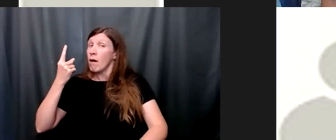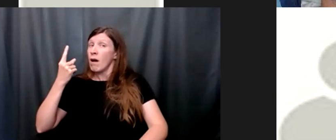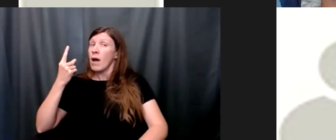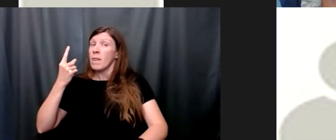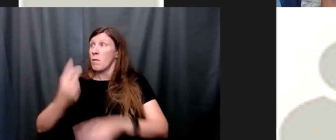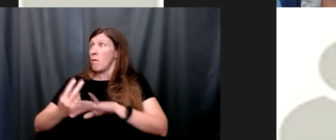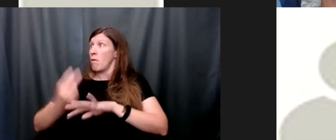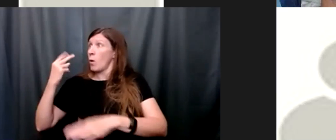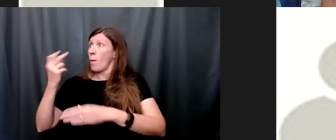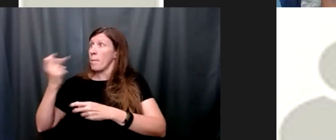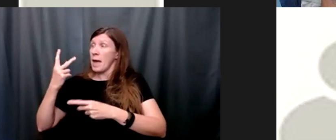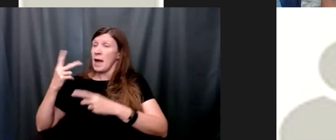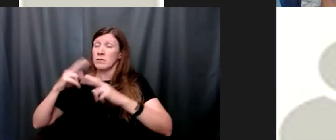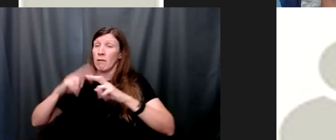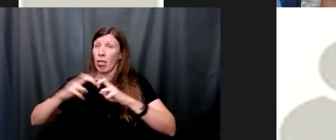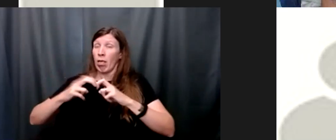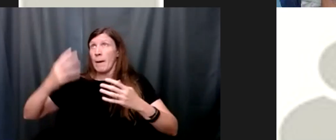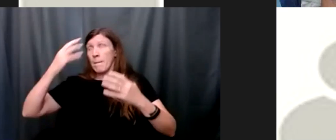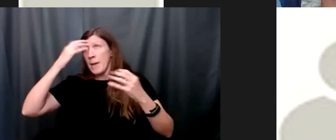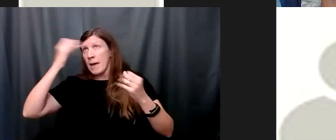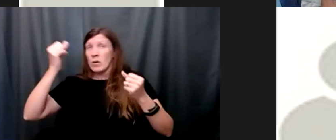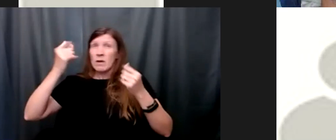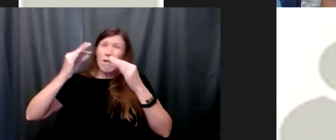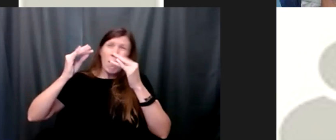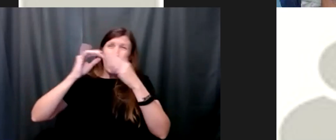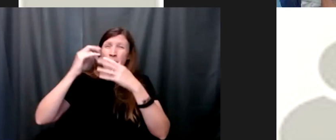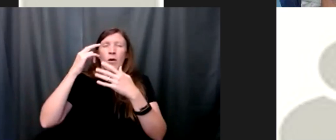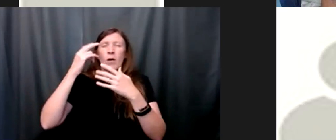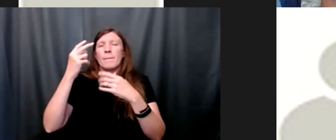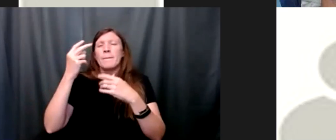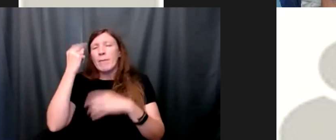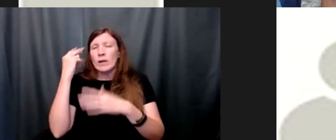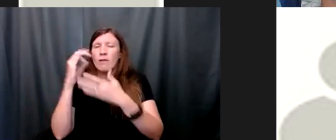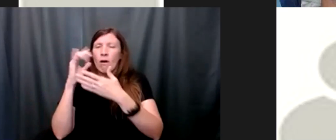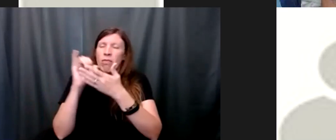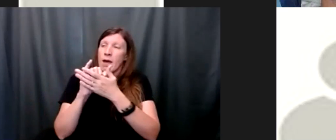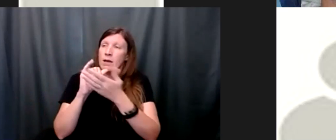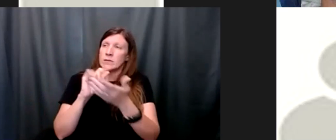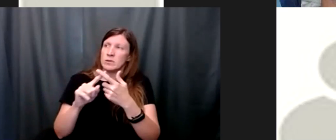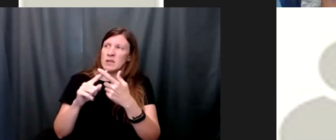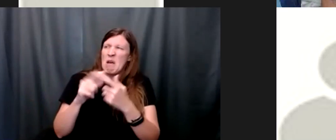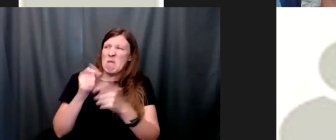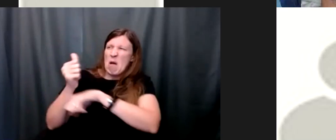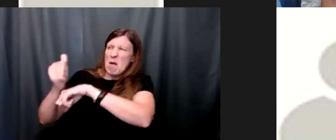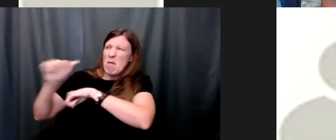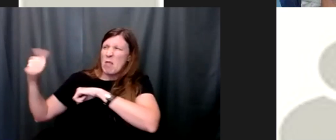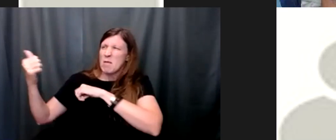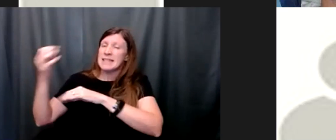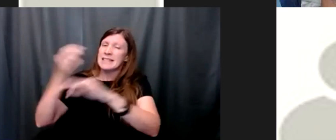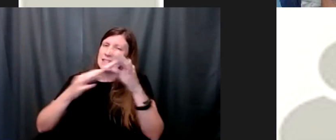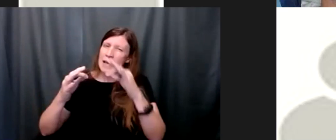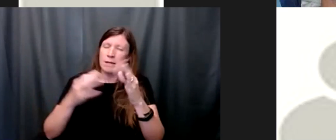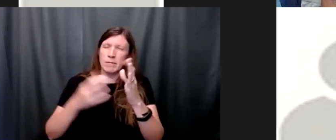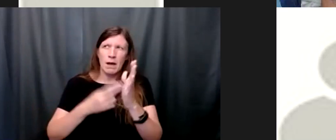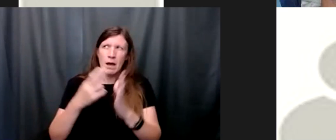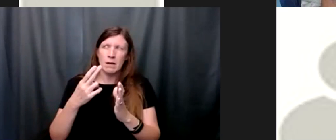even become stirred up again about the past but instead to be honest in order to acknowledge the impact of others